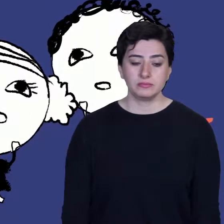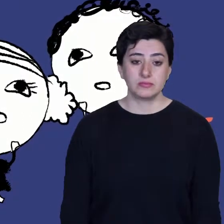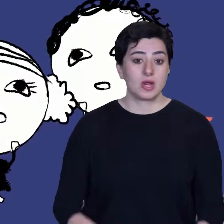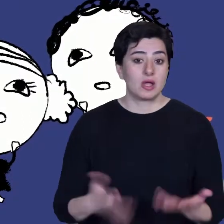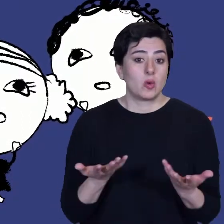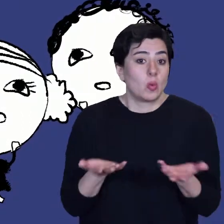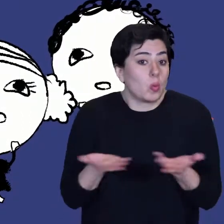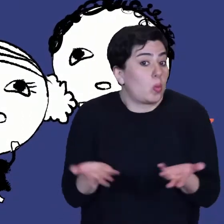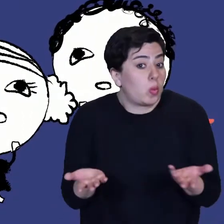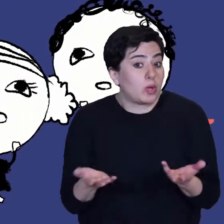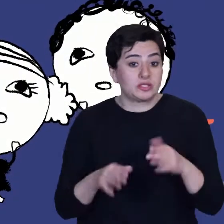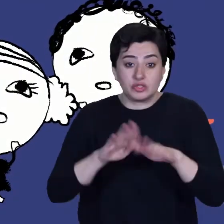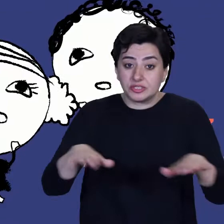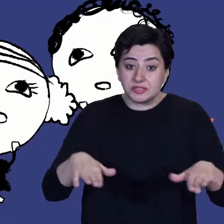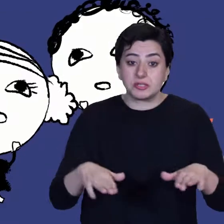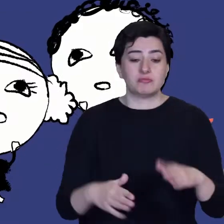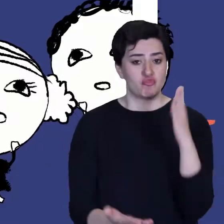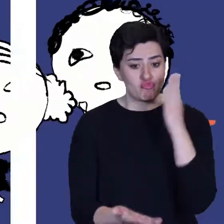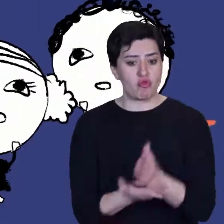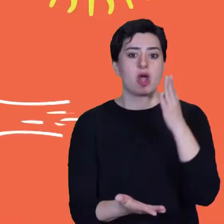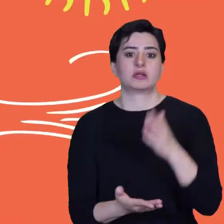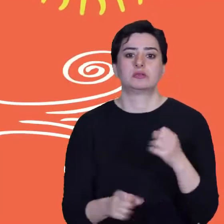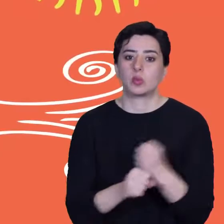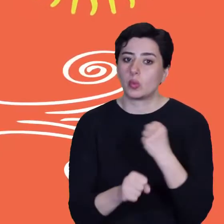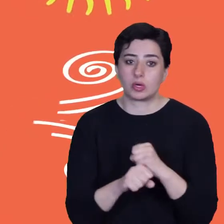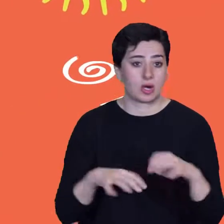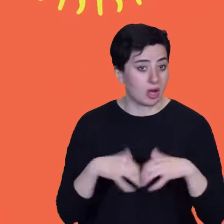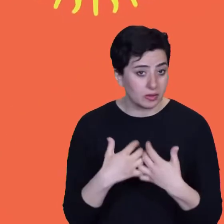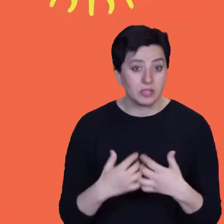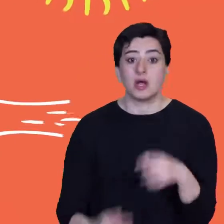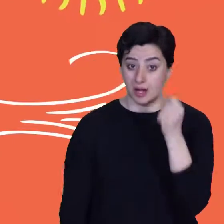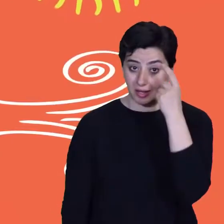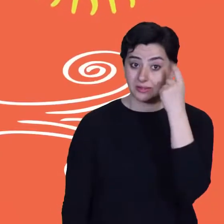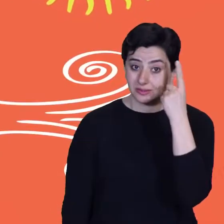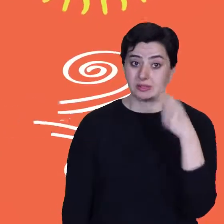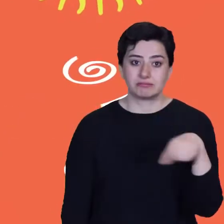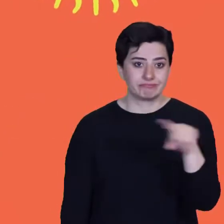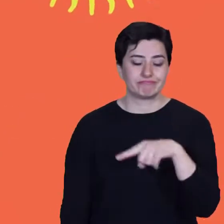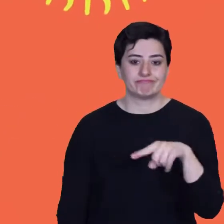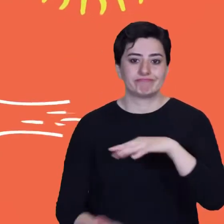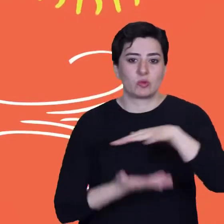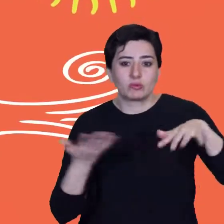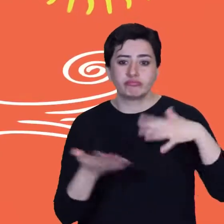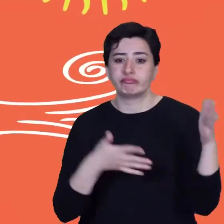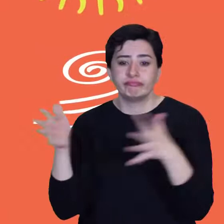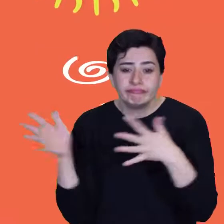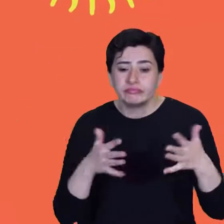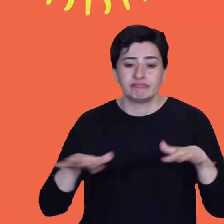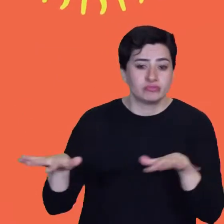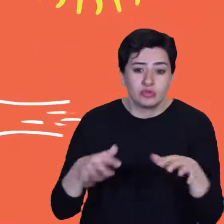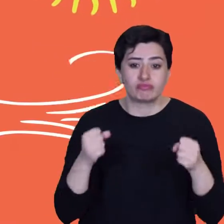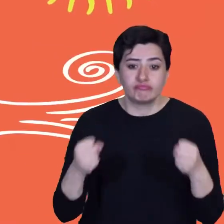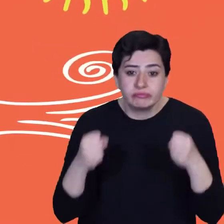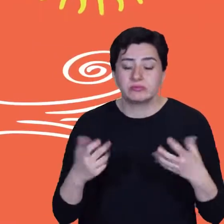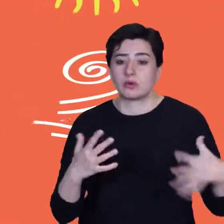what do child rights have to do with all of this? Understanding disasters. Look around and you will see that